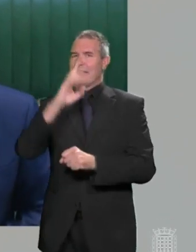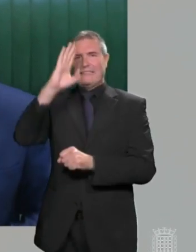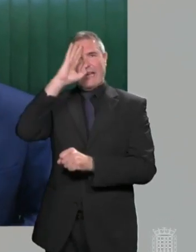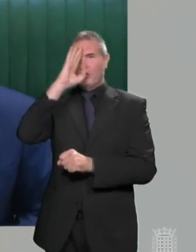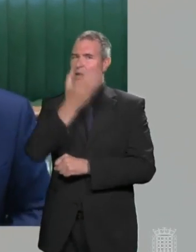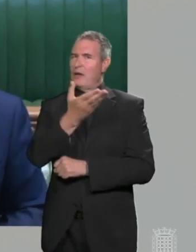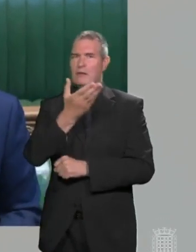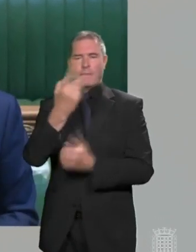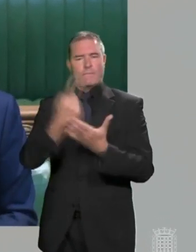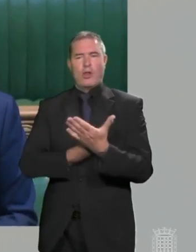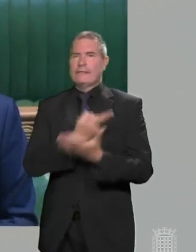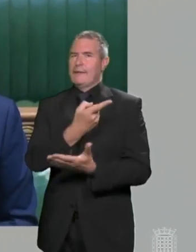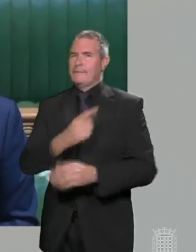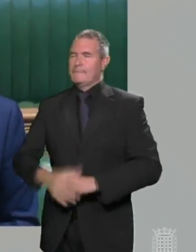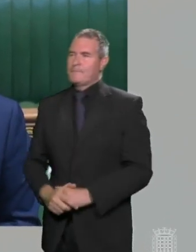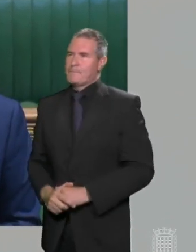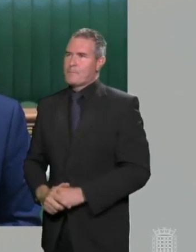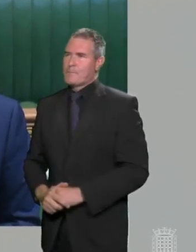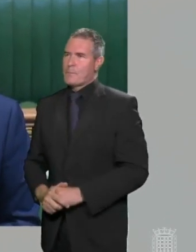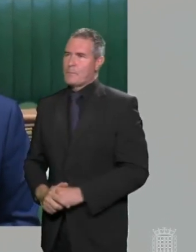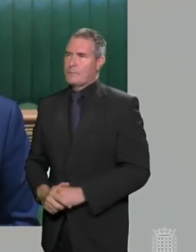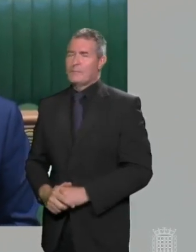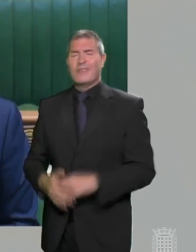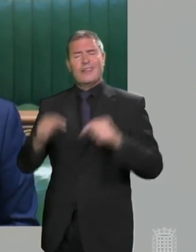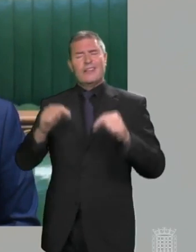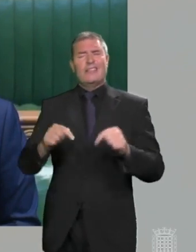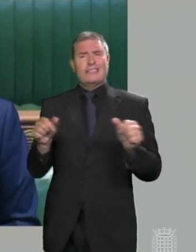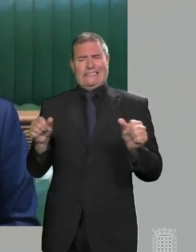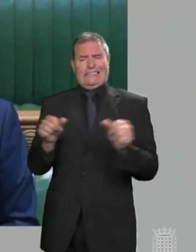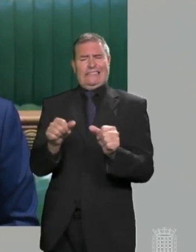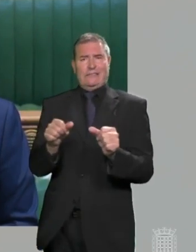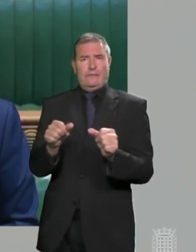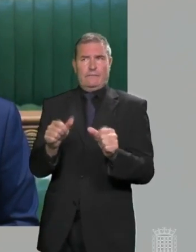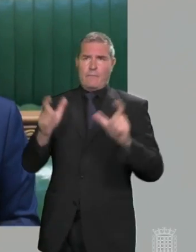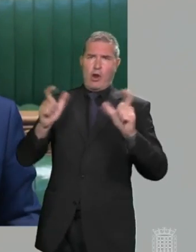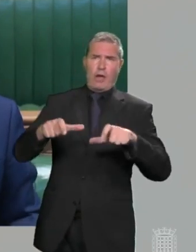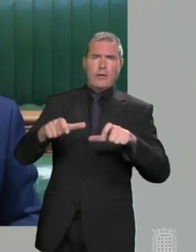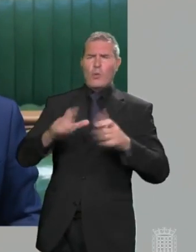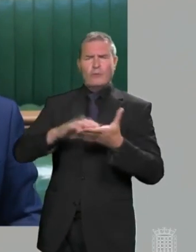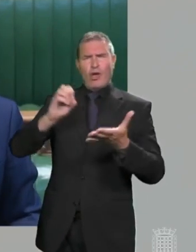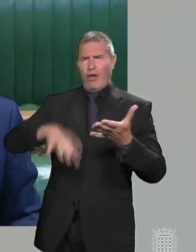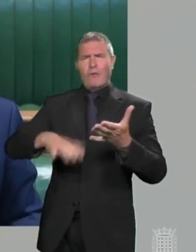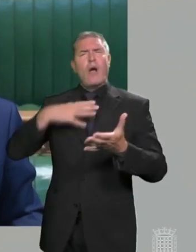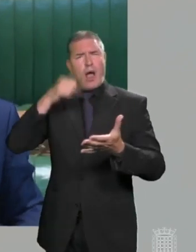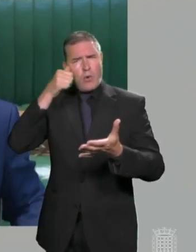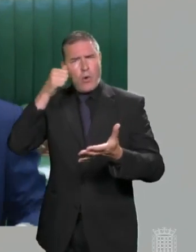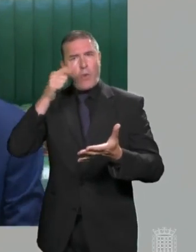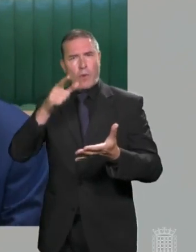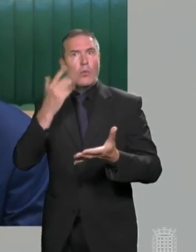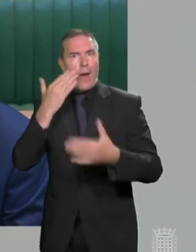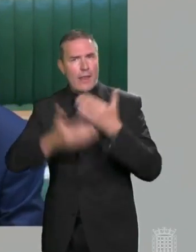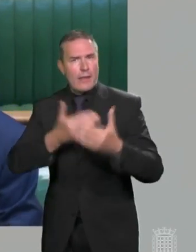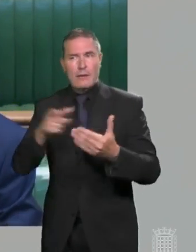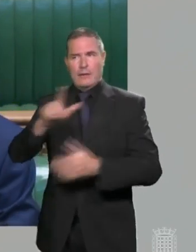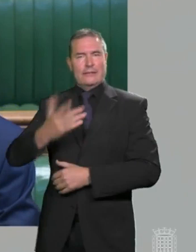an example of that. Mr Speaker, we all want these restrictions to be over. For our economy to be open. For businesses